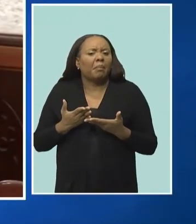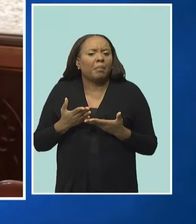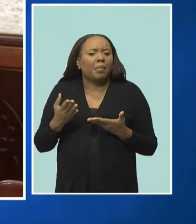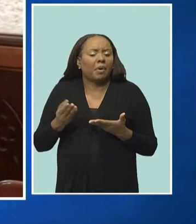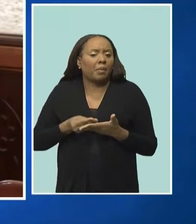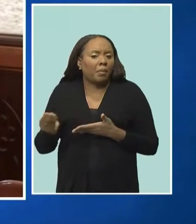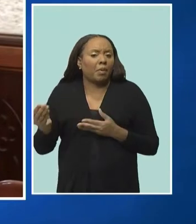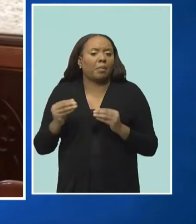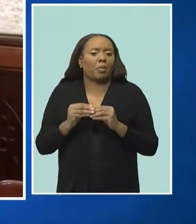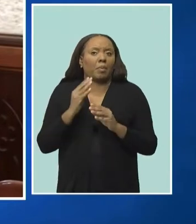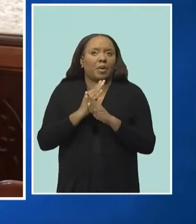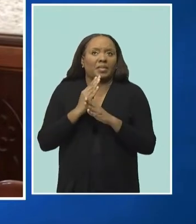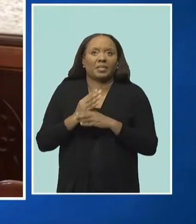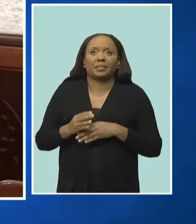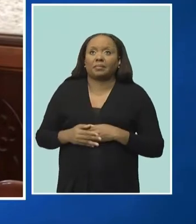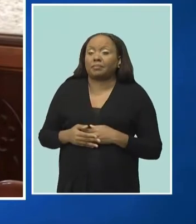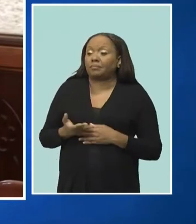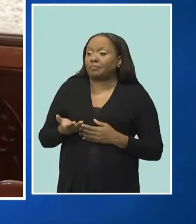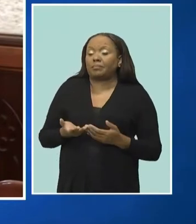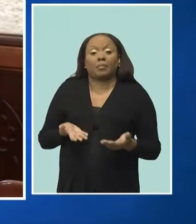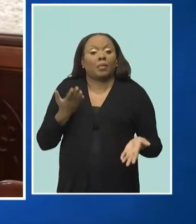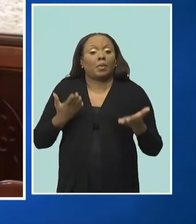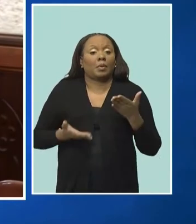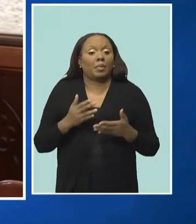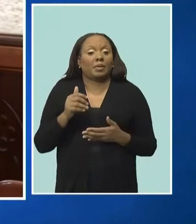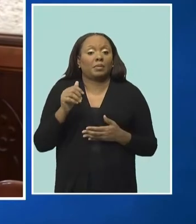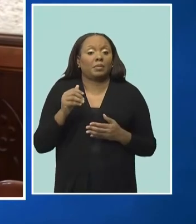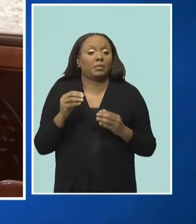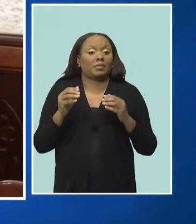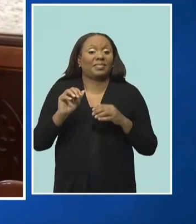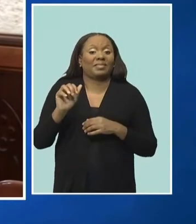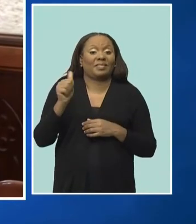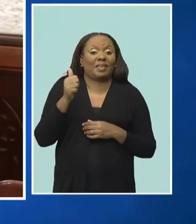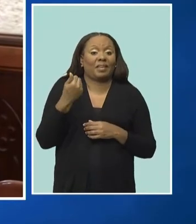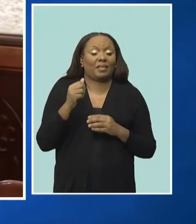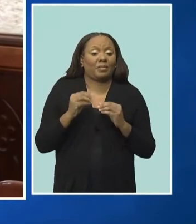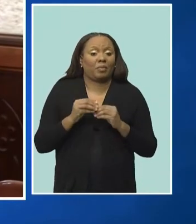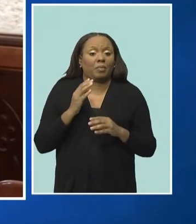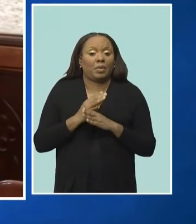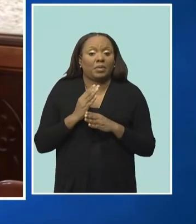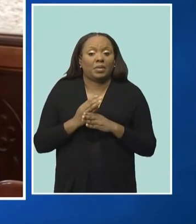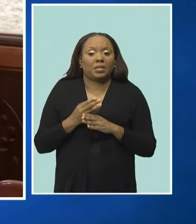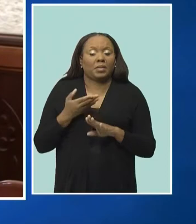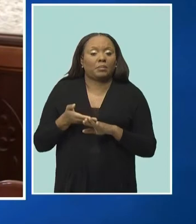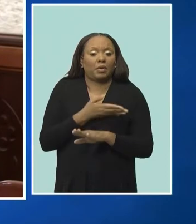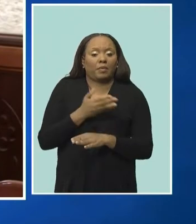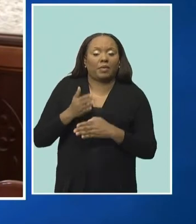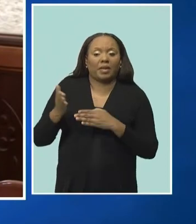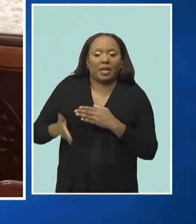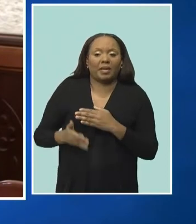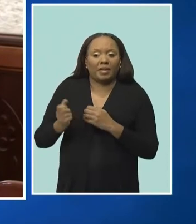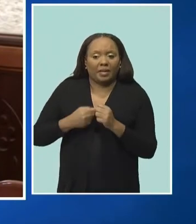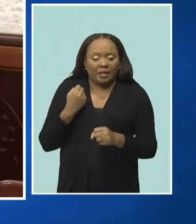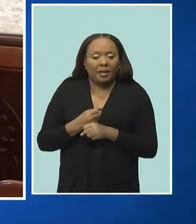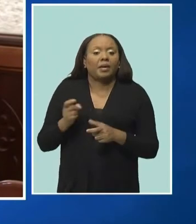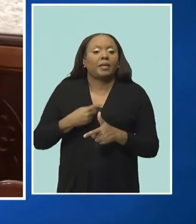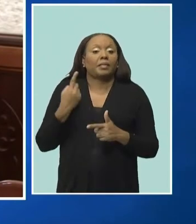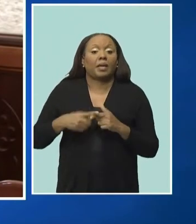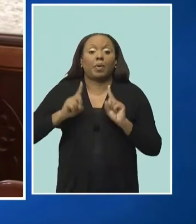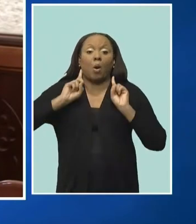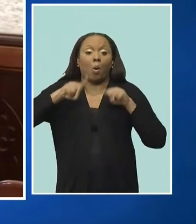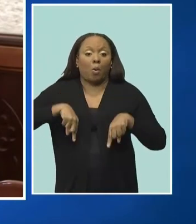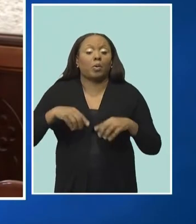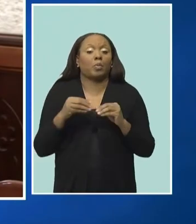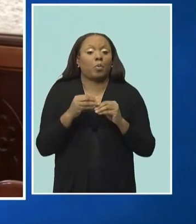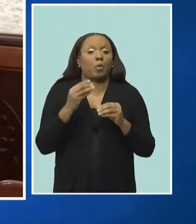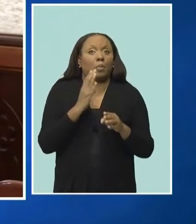going to bring the 10 buses by the end of this year. We also have another 21 being ordered to be able to complement